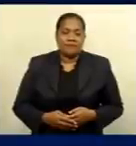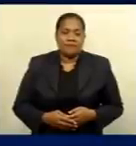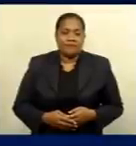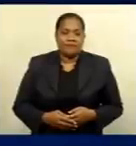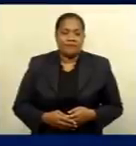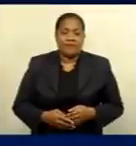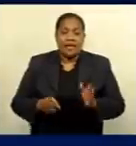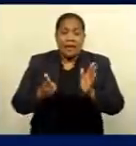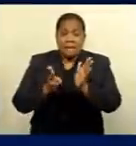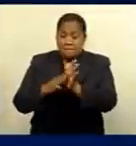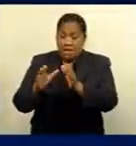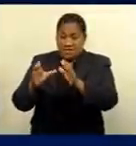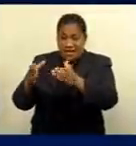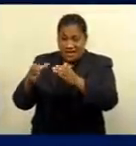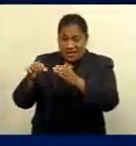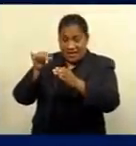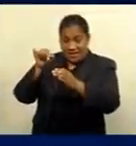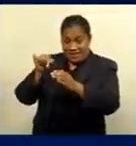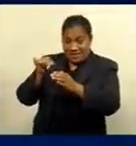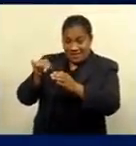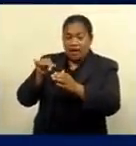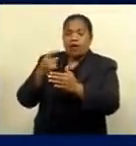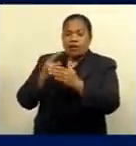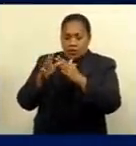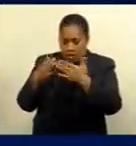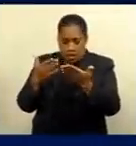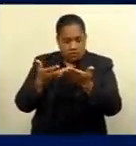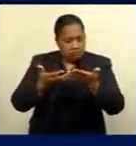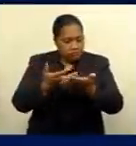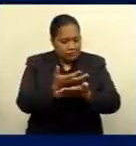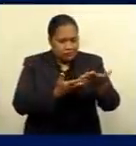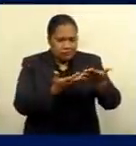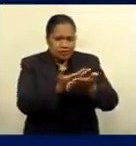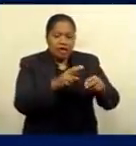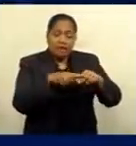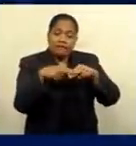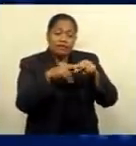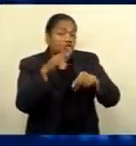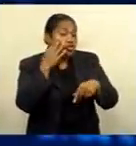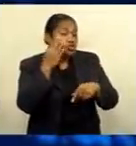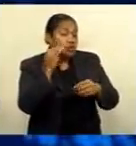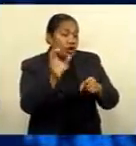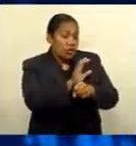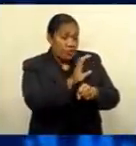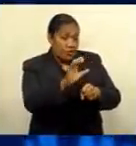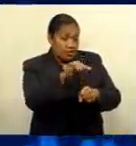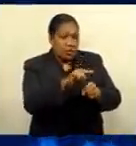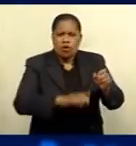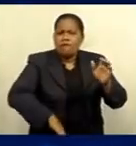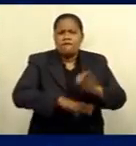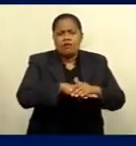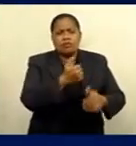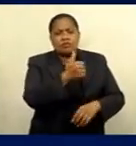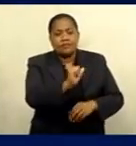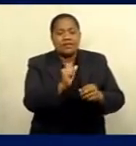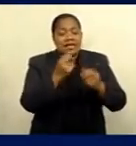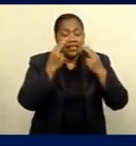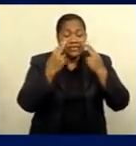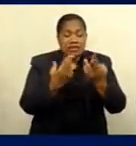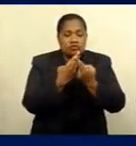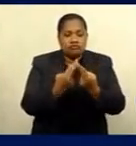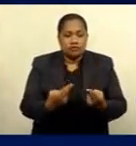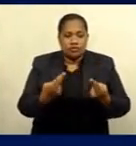The Matangali Mvoni Siti Siti Cooperative is collaborating with the Fiji Sugar Corporation to fully utilize natural resources